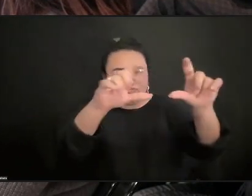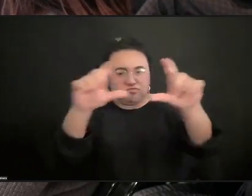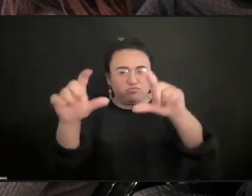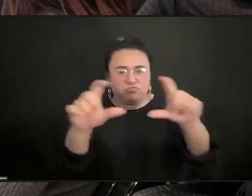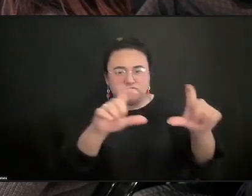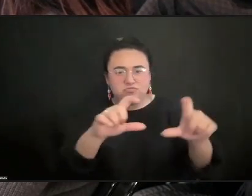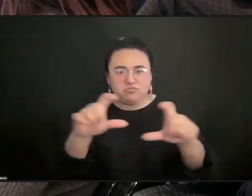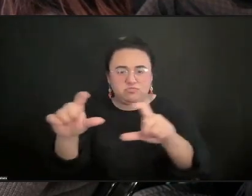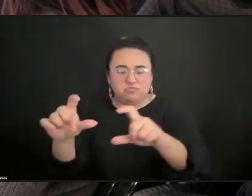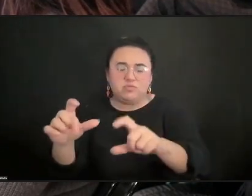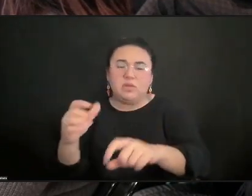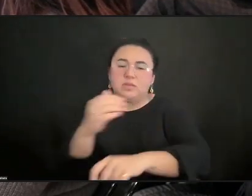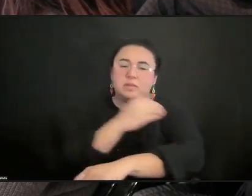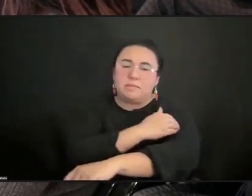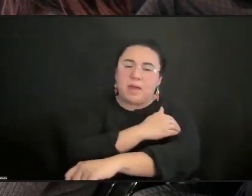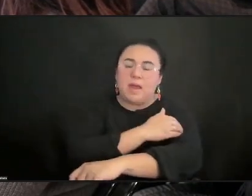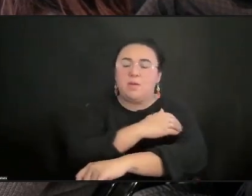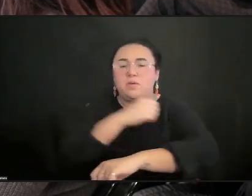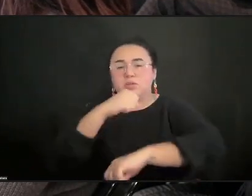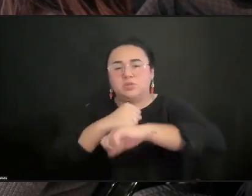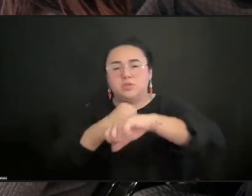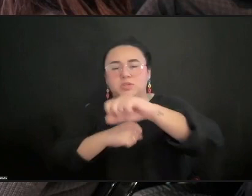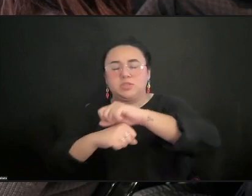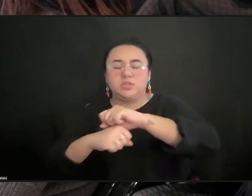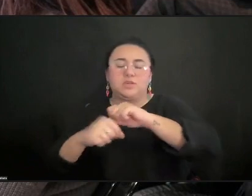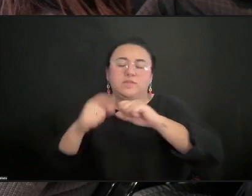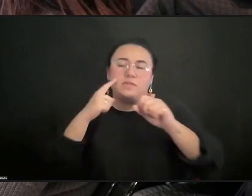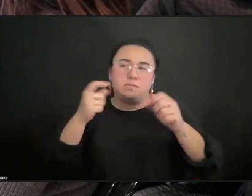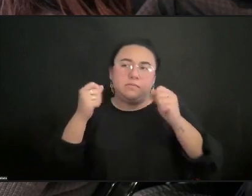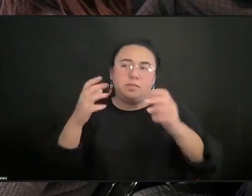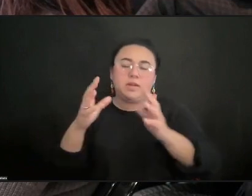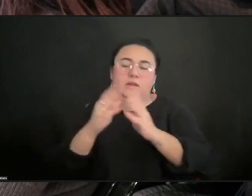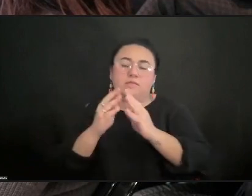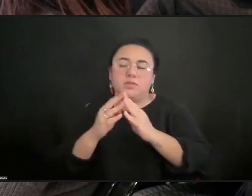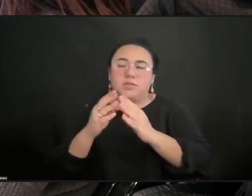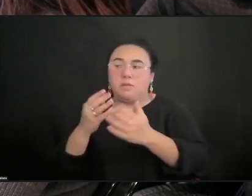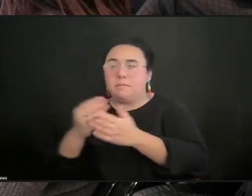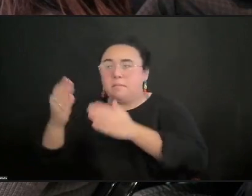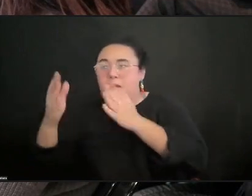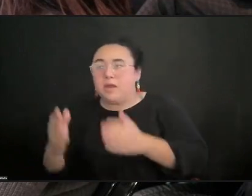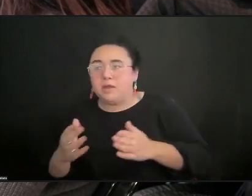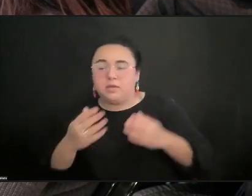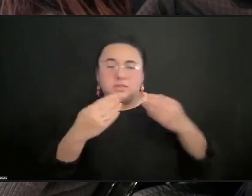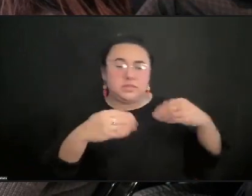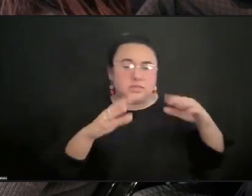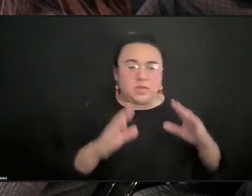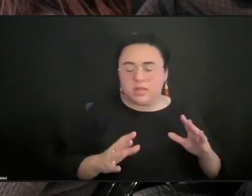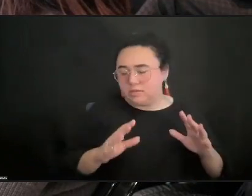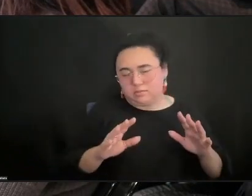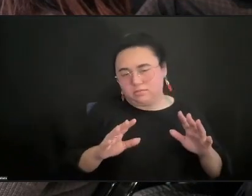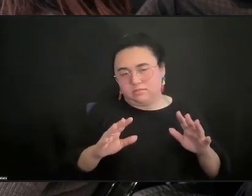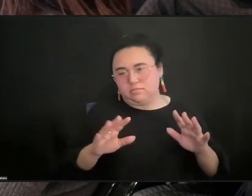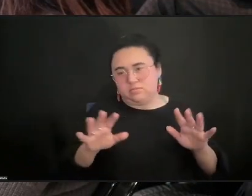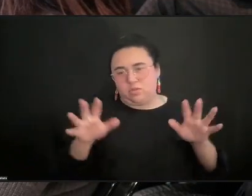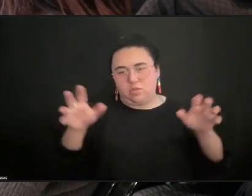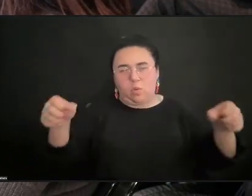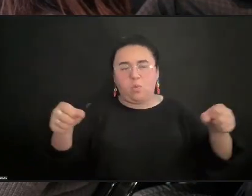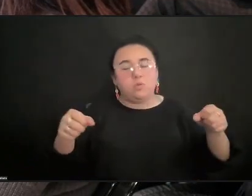conferences of buyers and sellers, and opened up a lot of doors, including the creative producer SEPA space that